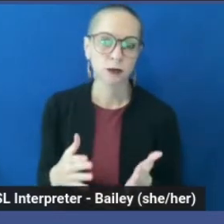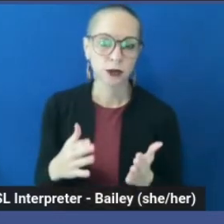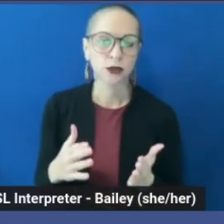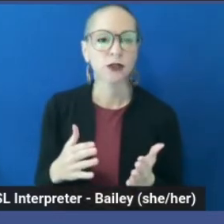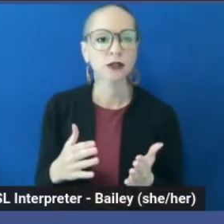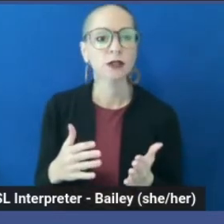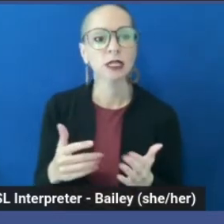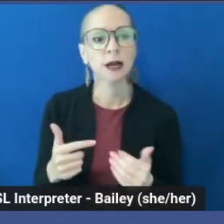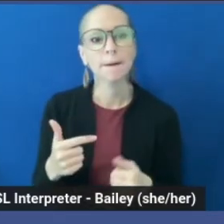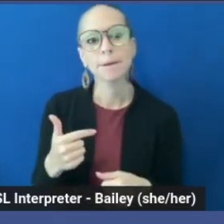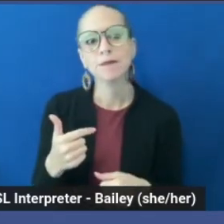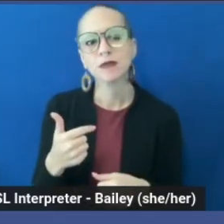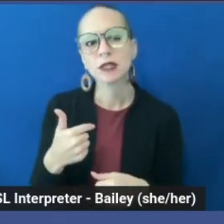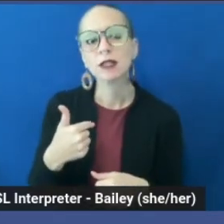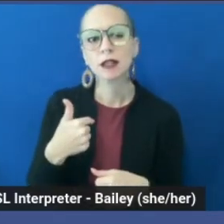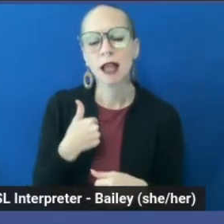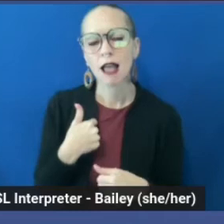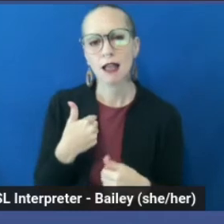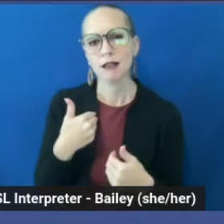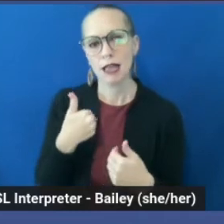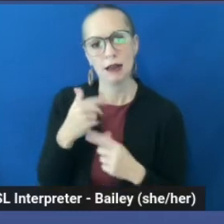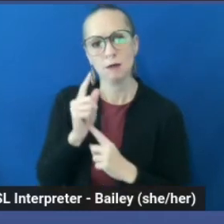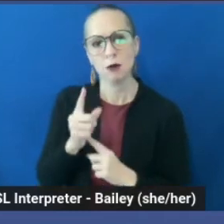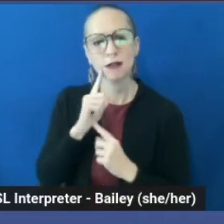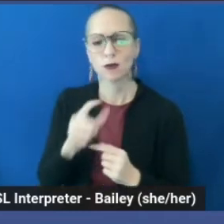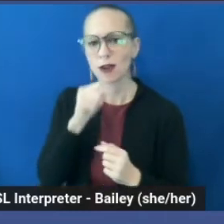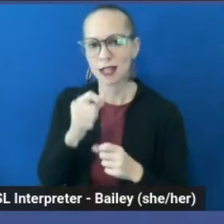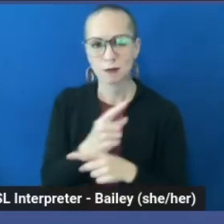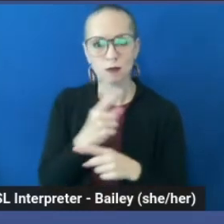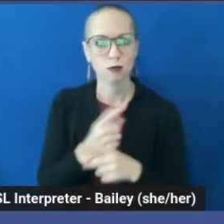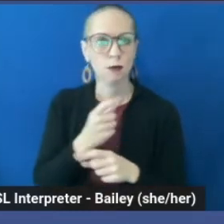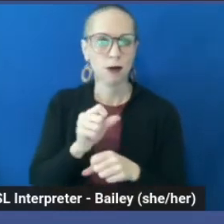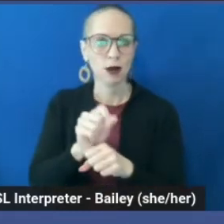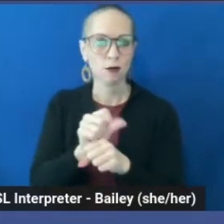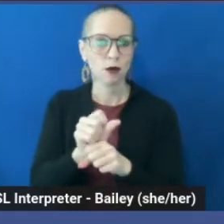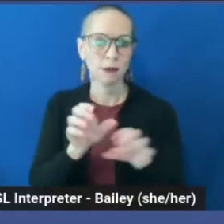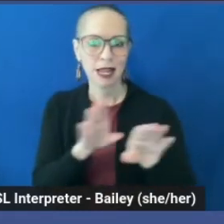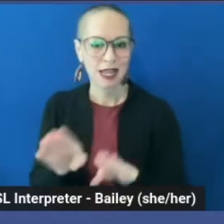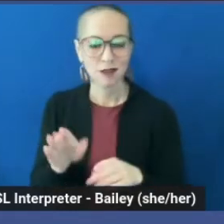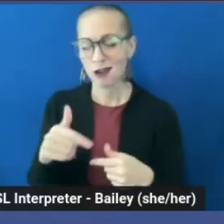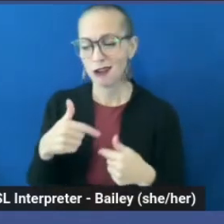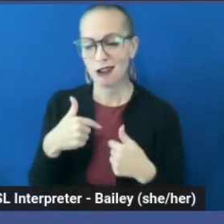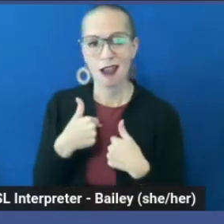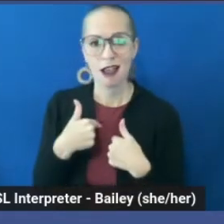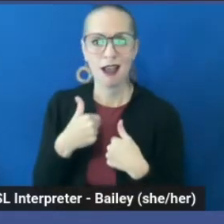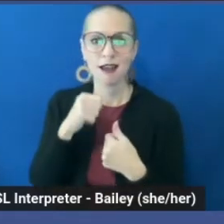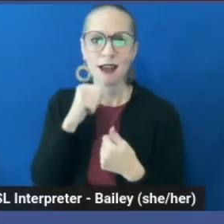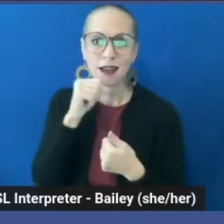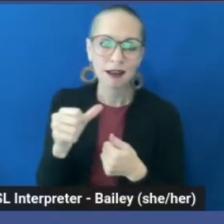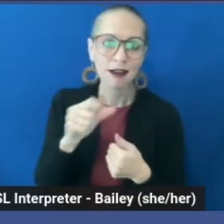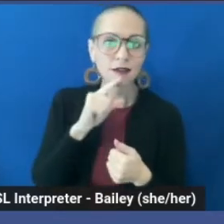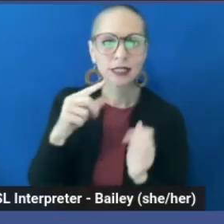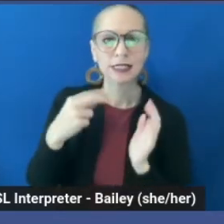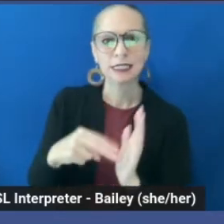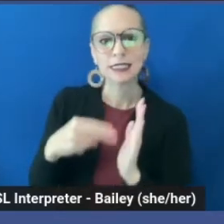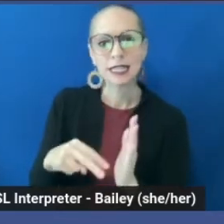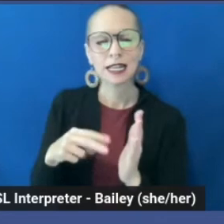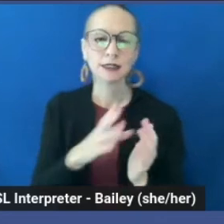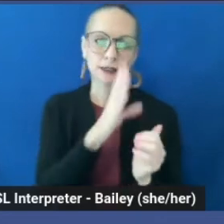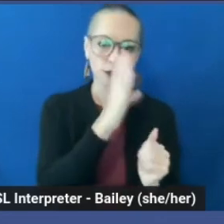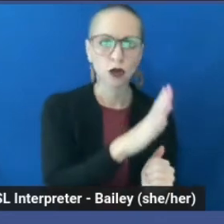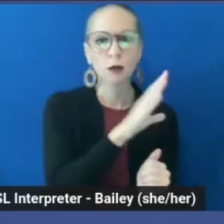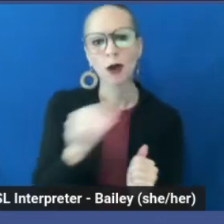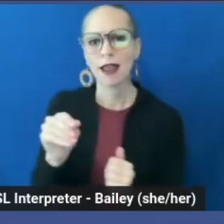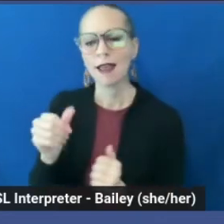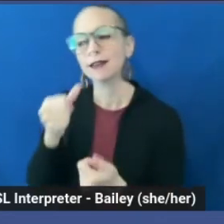had inappropriate for work behavior as my current goals. Having danced and entertained and de-escalated, sober and intoxicated,